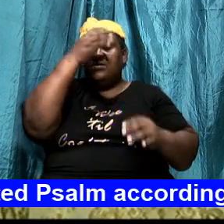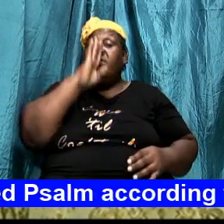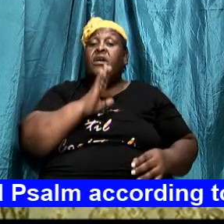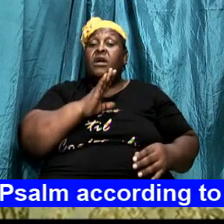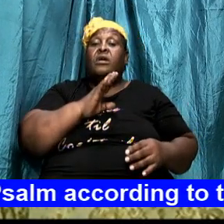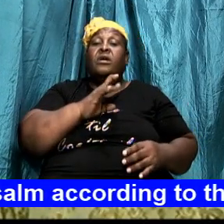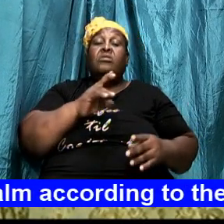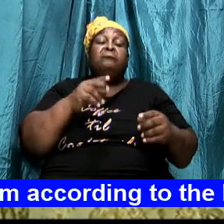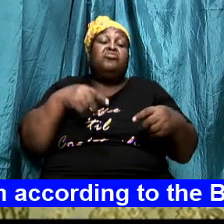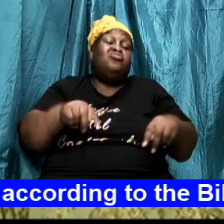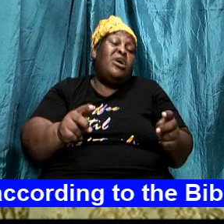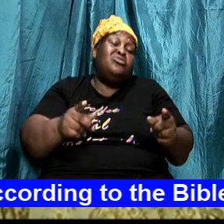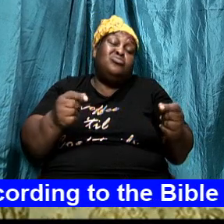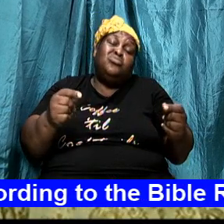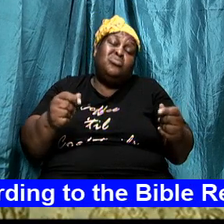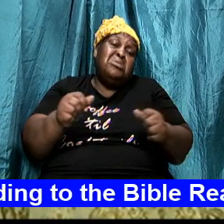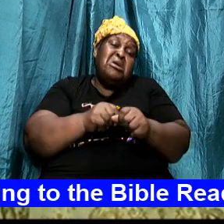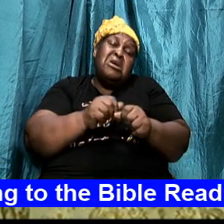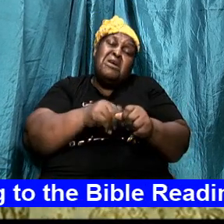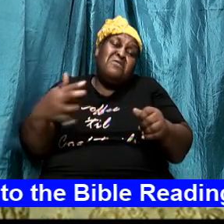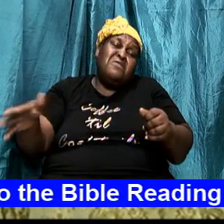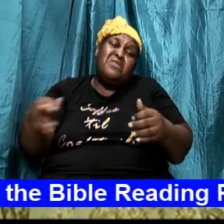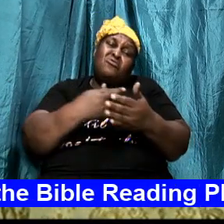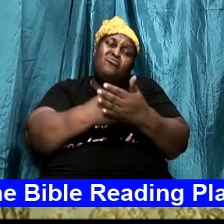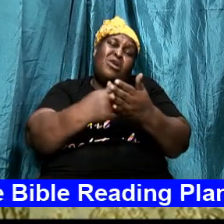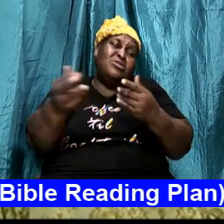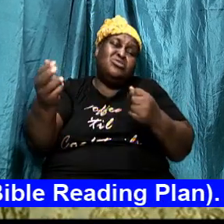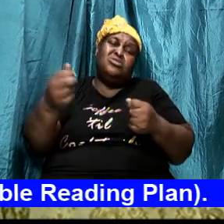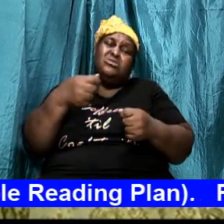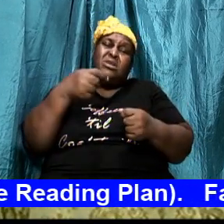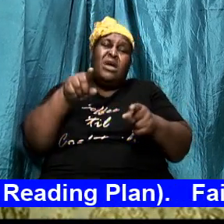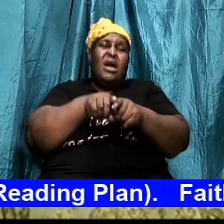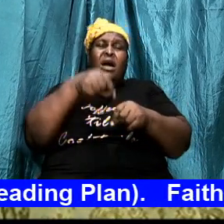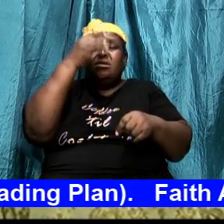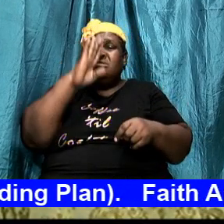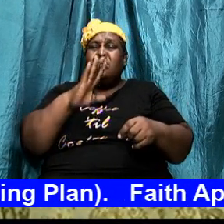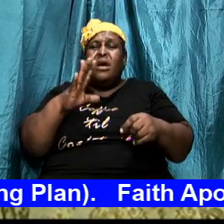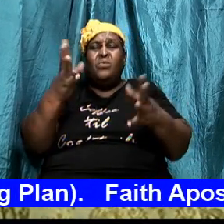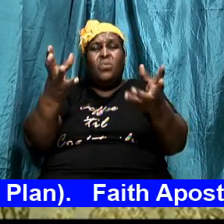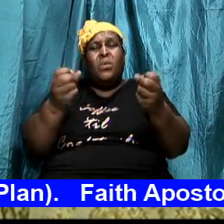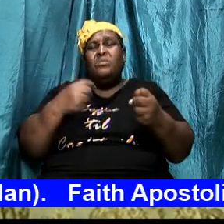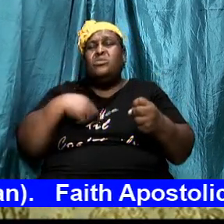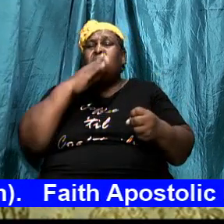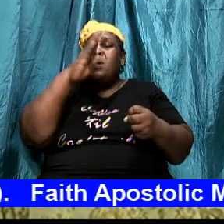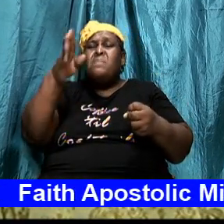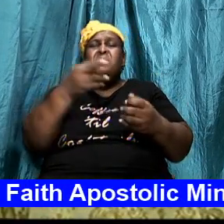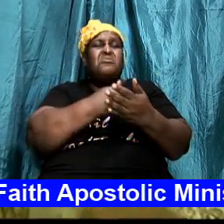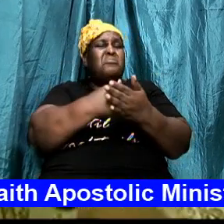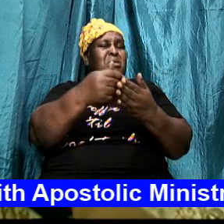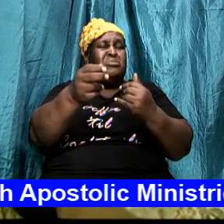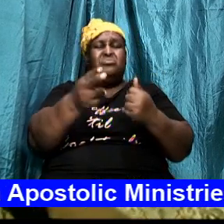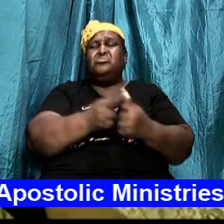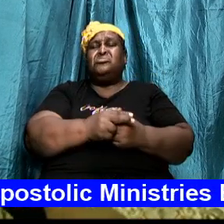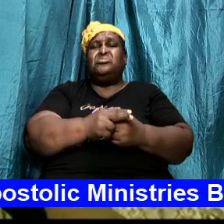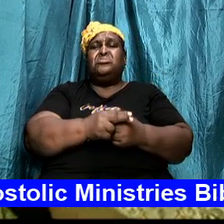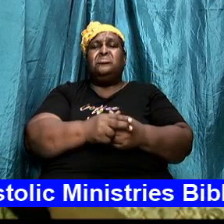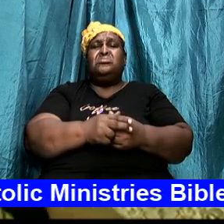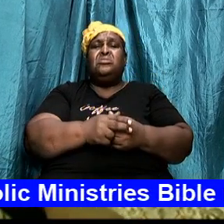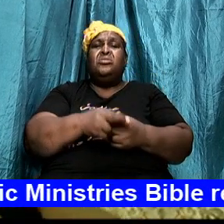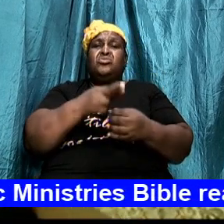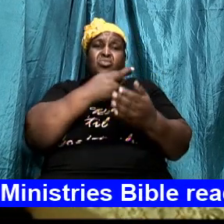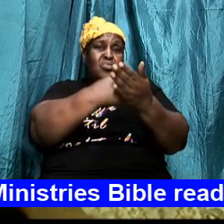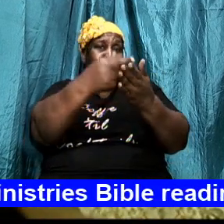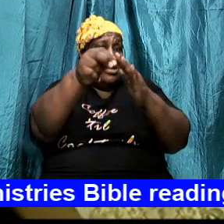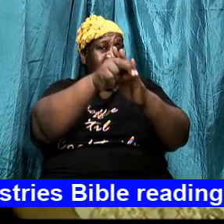to be righteous as God would have me righteous so if it is anti righteousness it's on the other